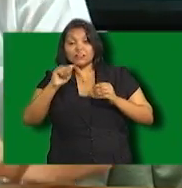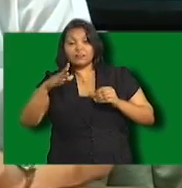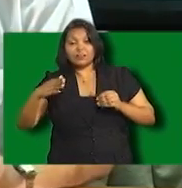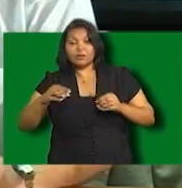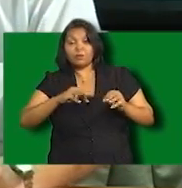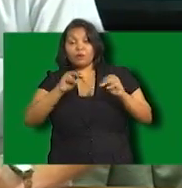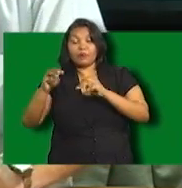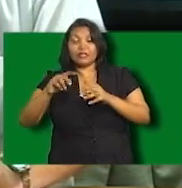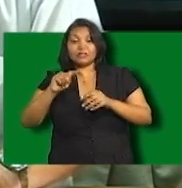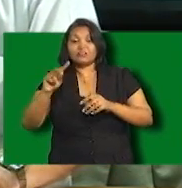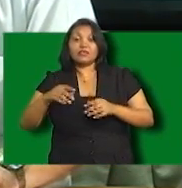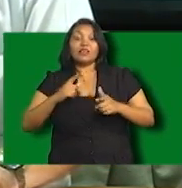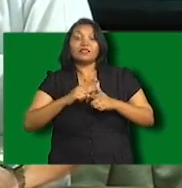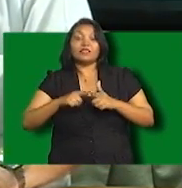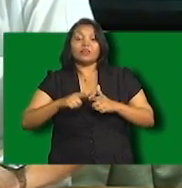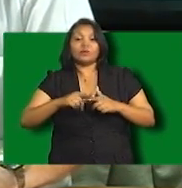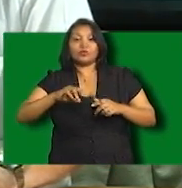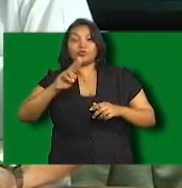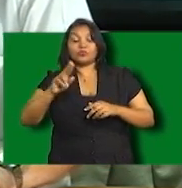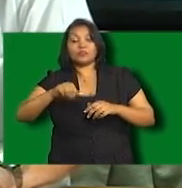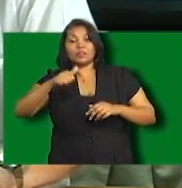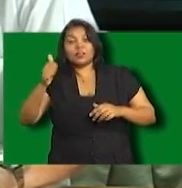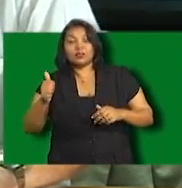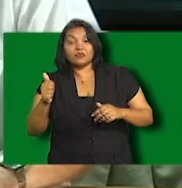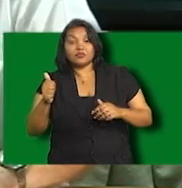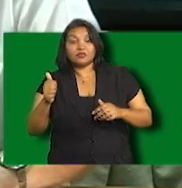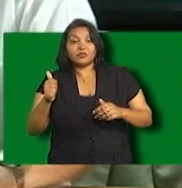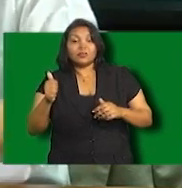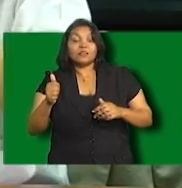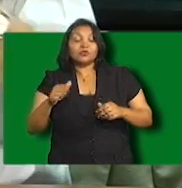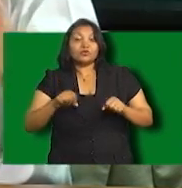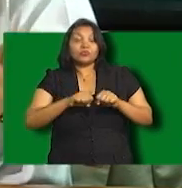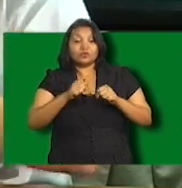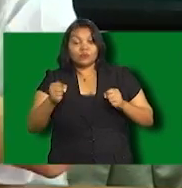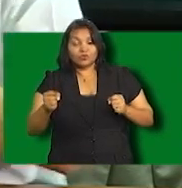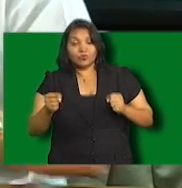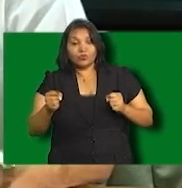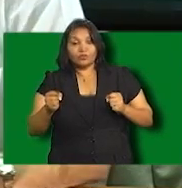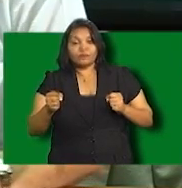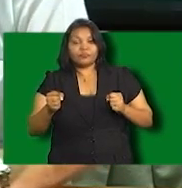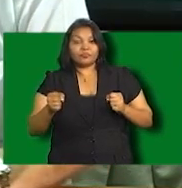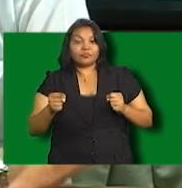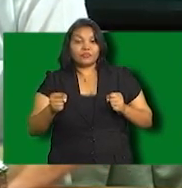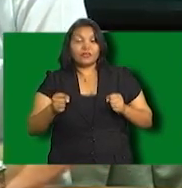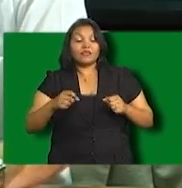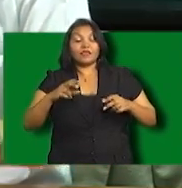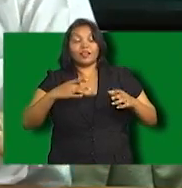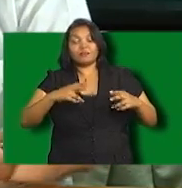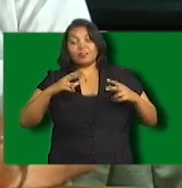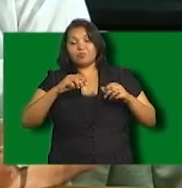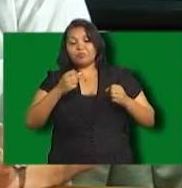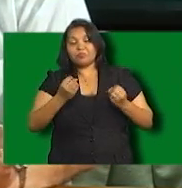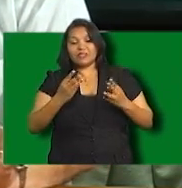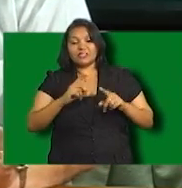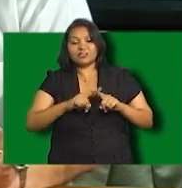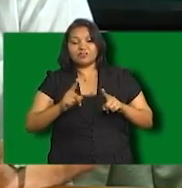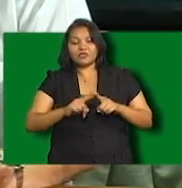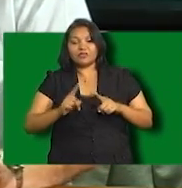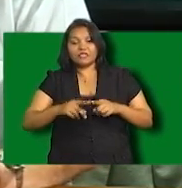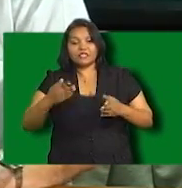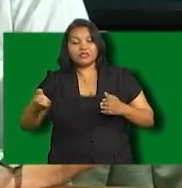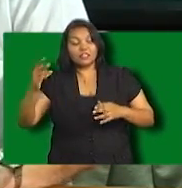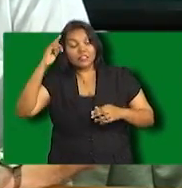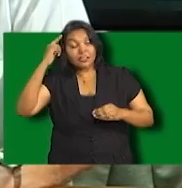transmit to bicycles because you can have mobile TV. So therefore, and on the third hand, et cetera, it is not an easy decision,